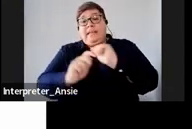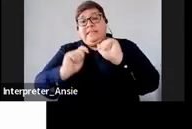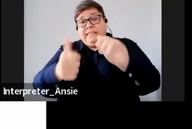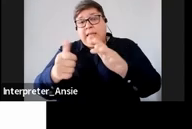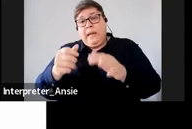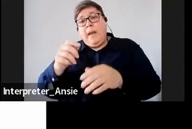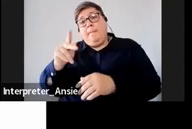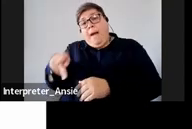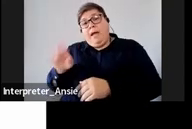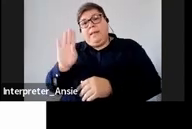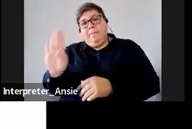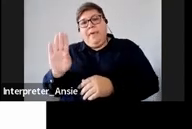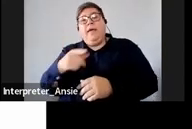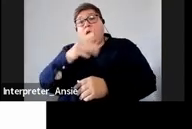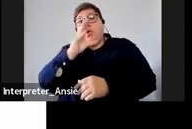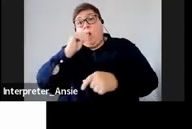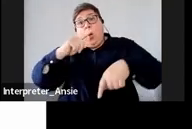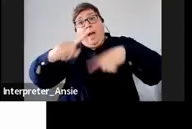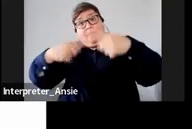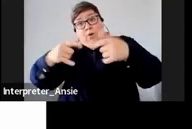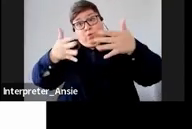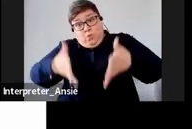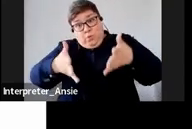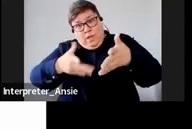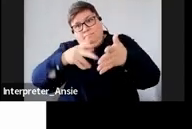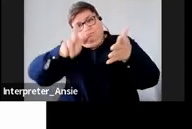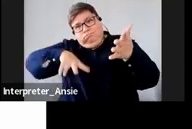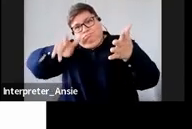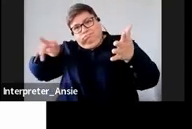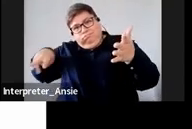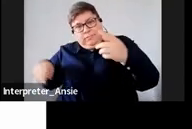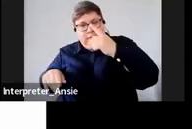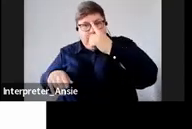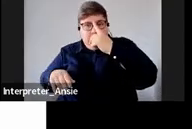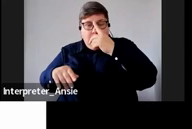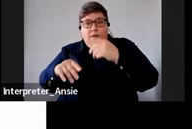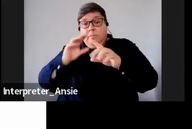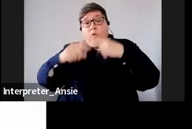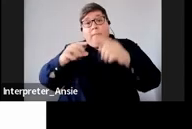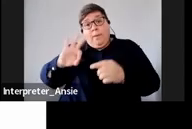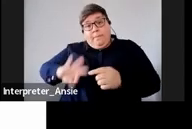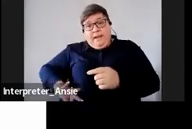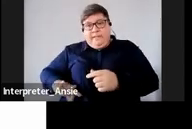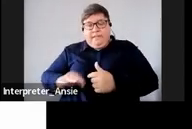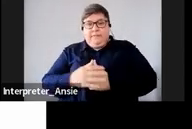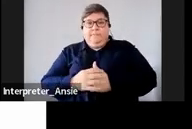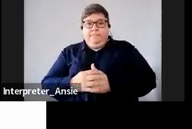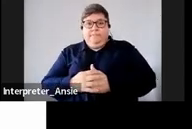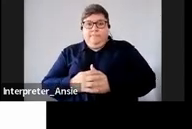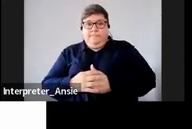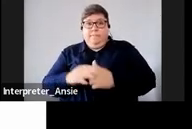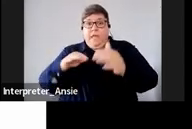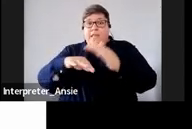a lot of things that I will be talking about today for example let's talk about the benefits under the VDP